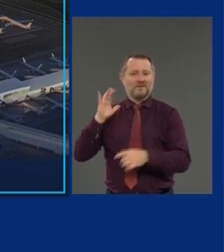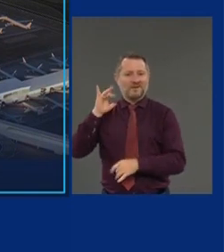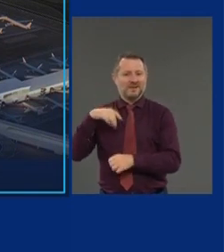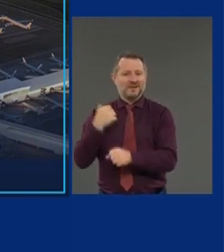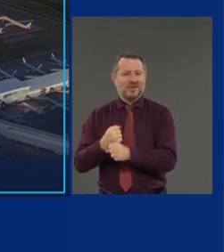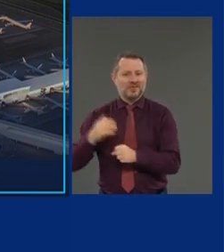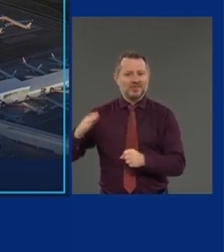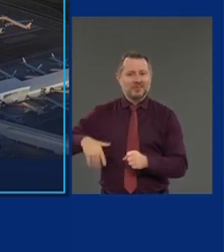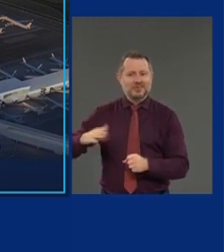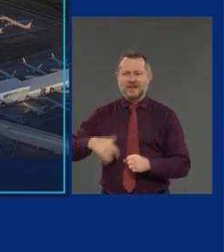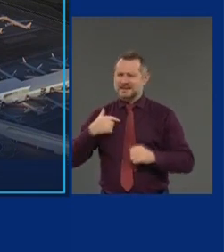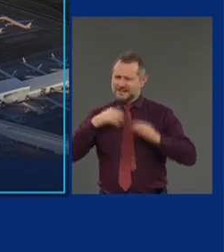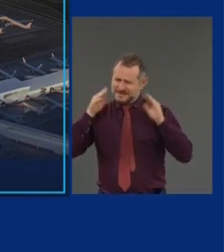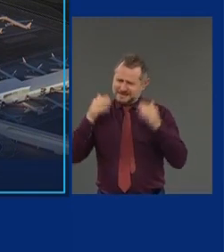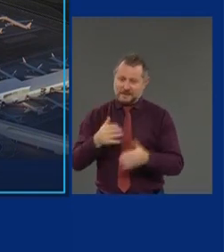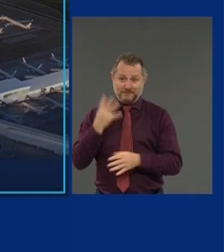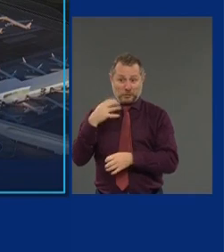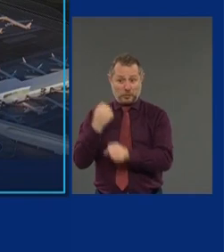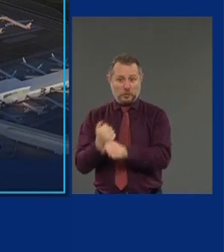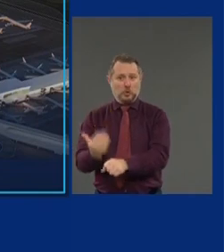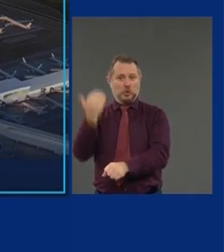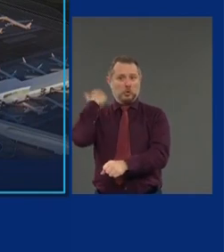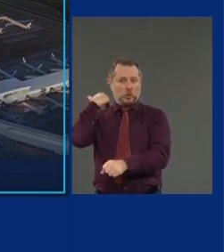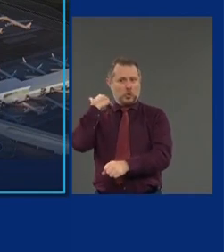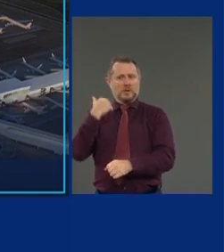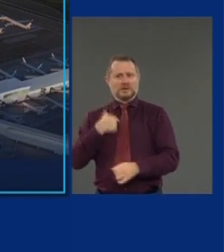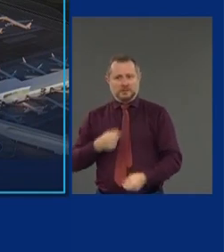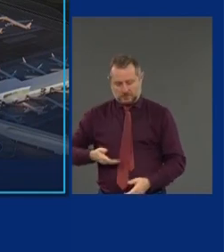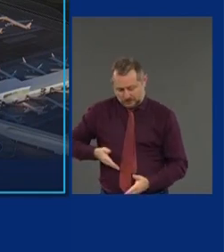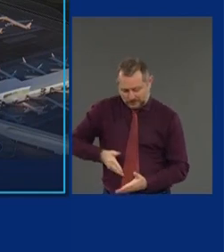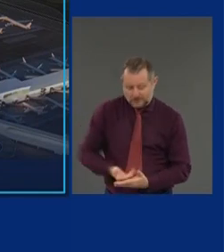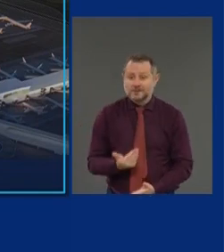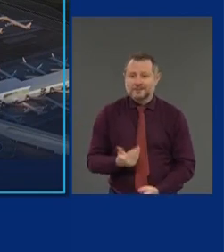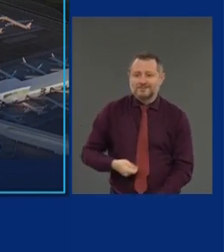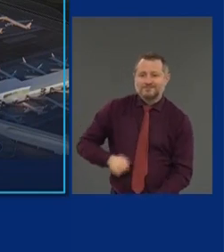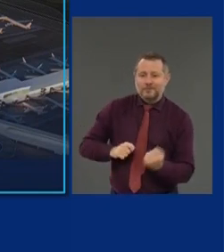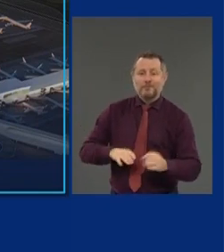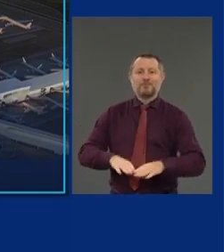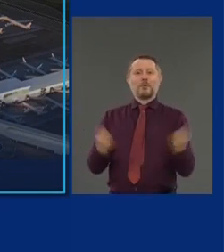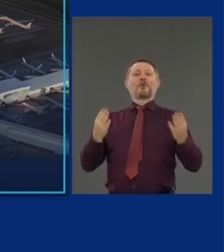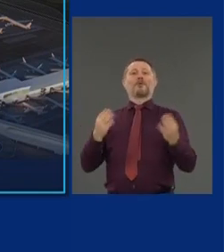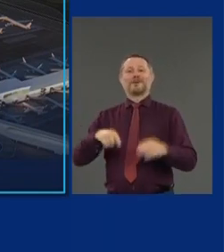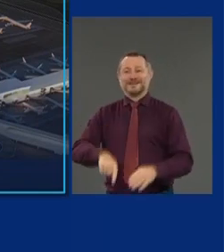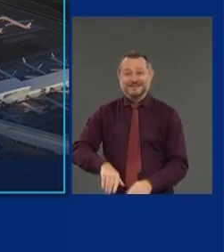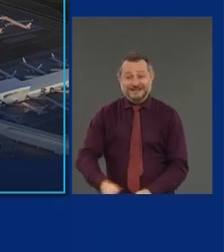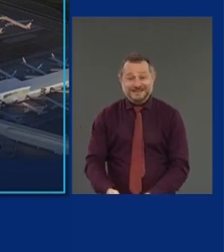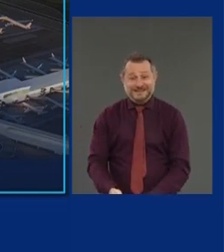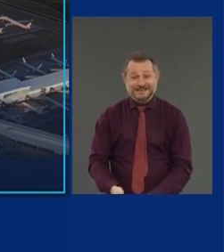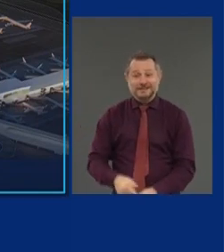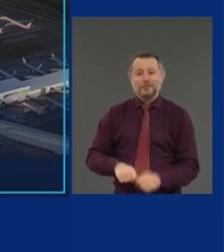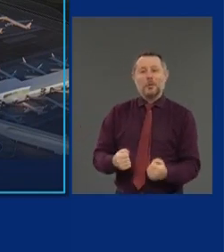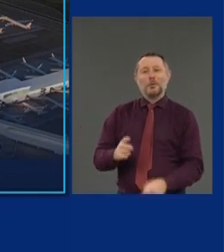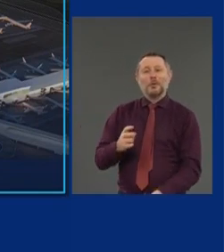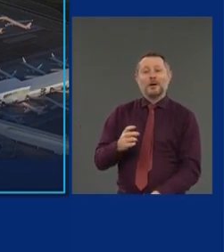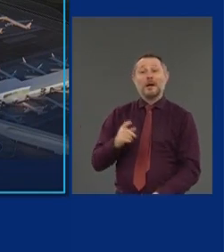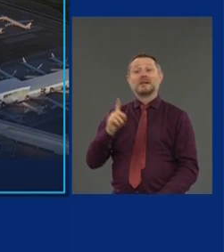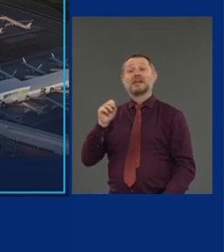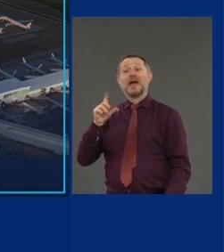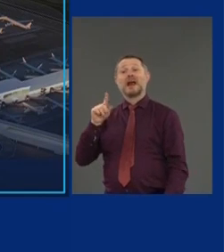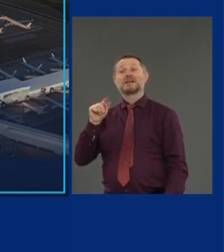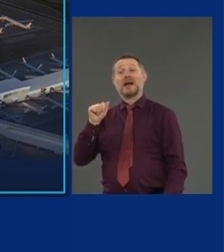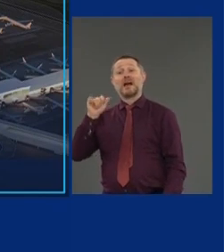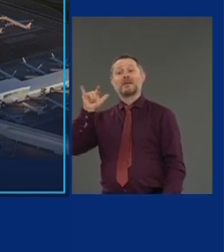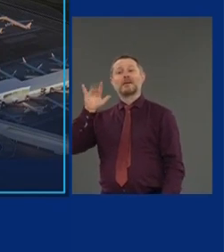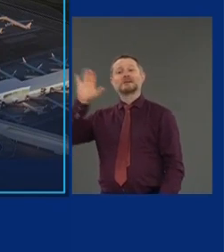ago, we broke ground on this terminal. Three years ago, we broke ground on Delta's eastern half of the airport. In the last 18